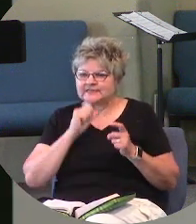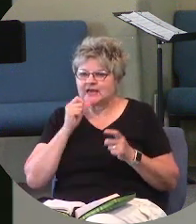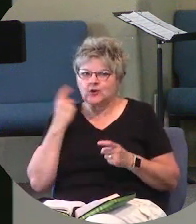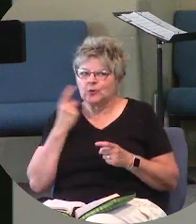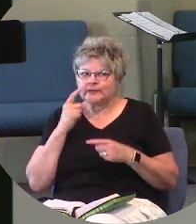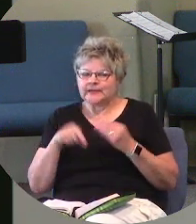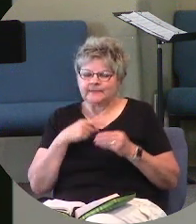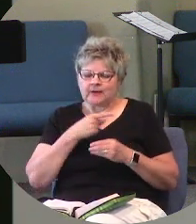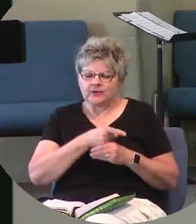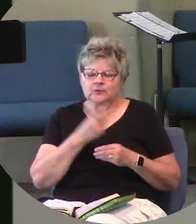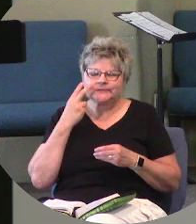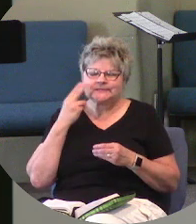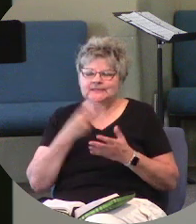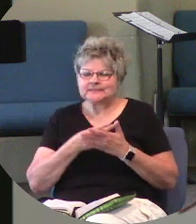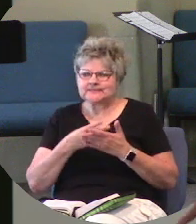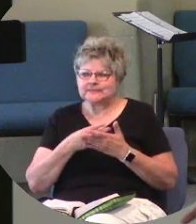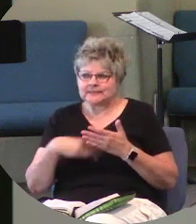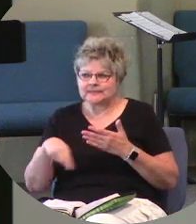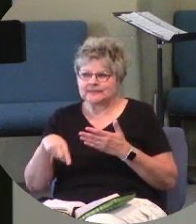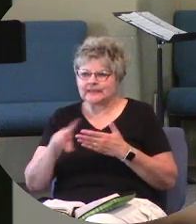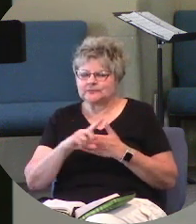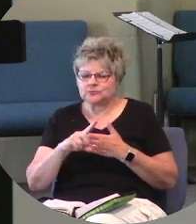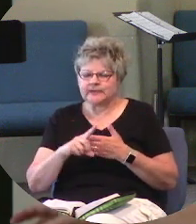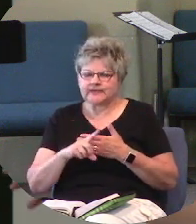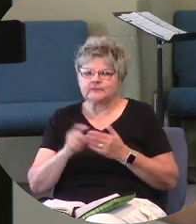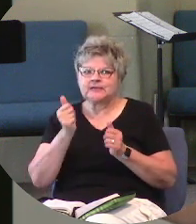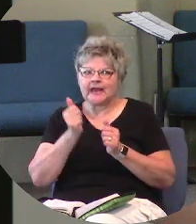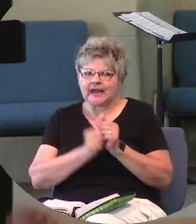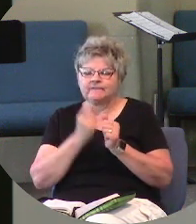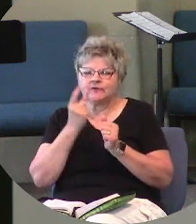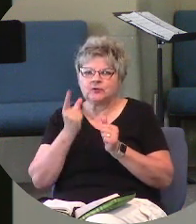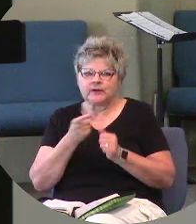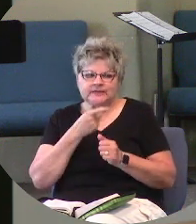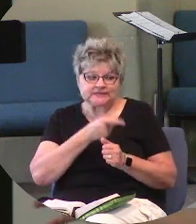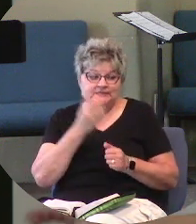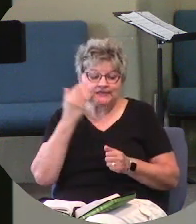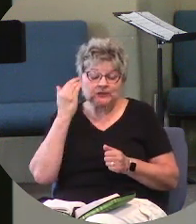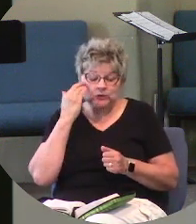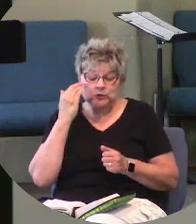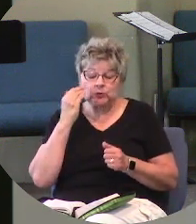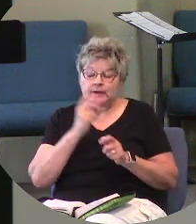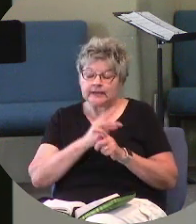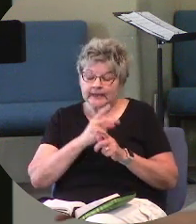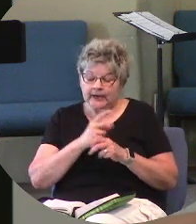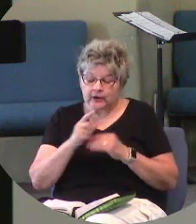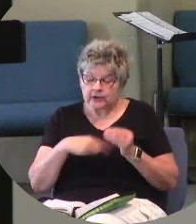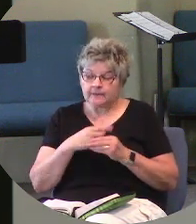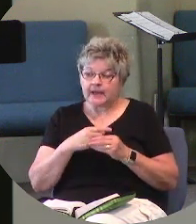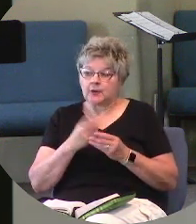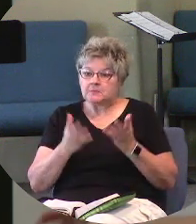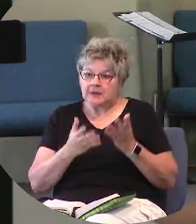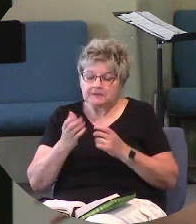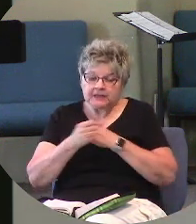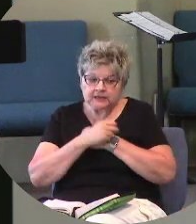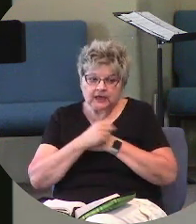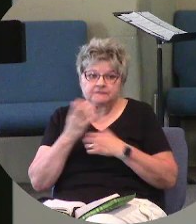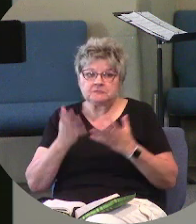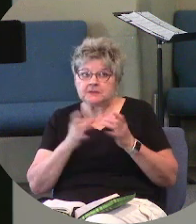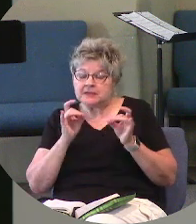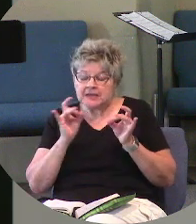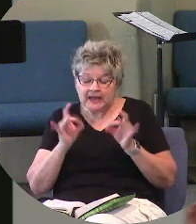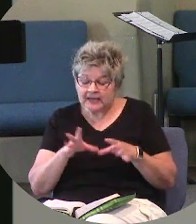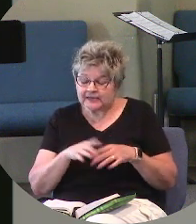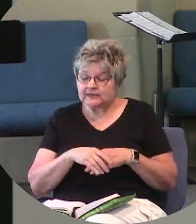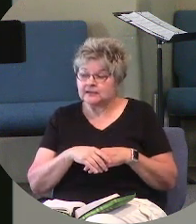her. We'll see this next week. It was about everyone that she knew, cared about, might have loved, might have hated.